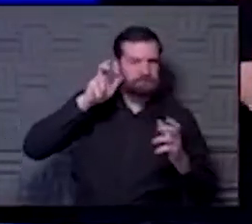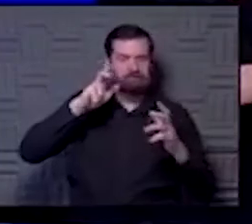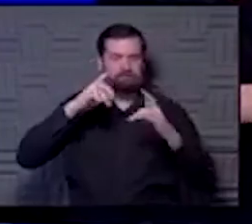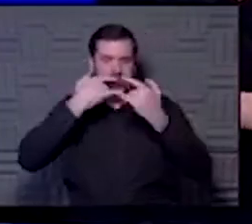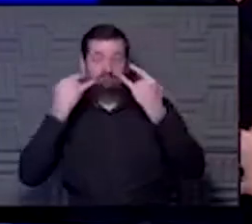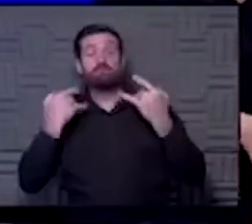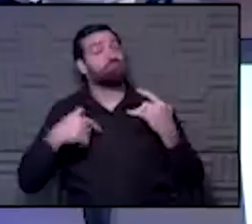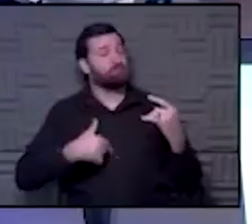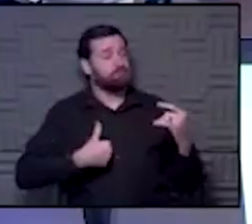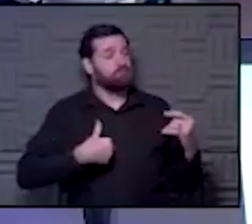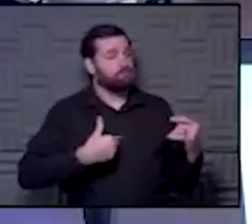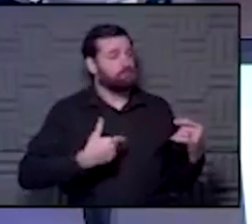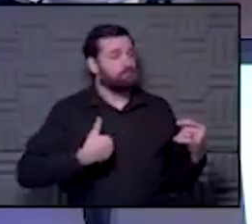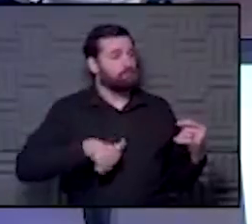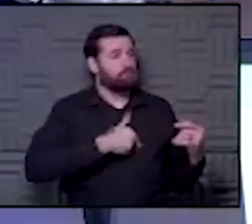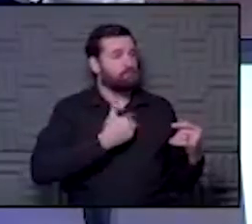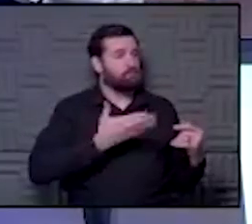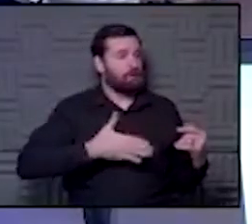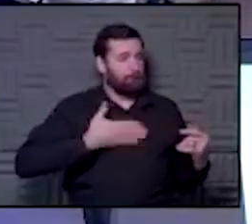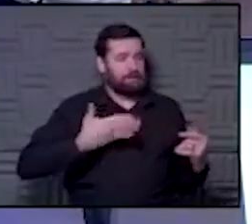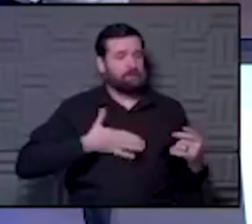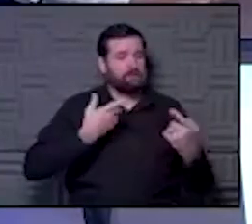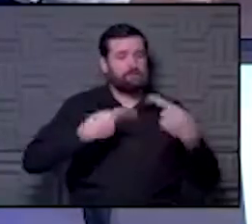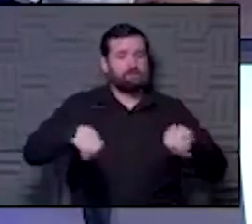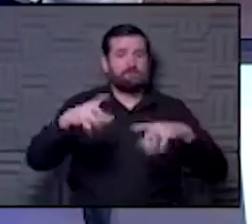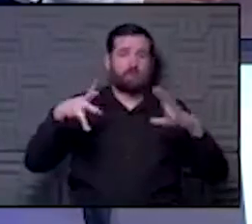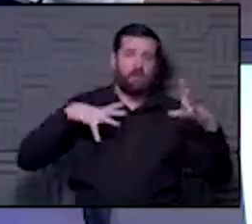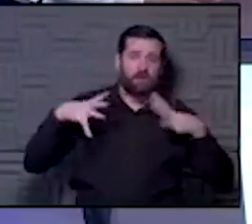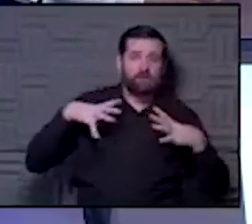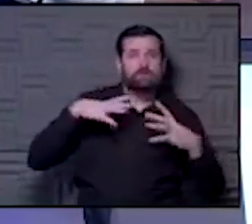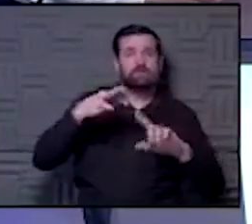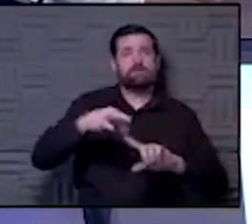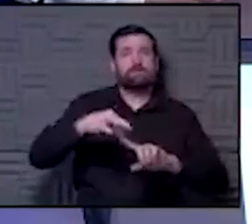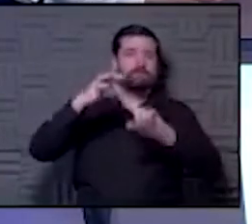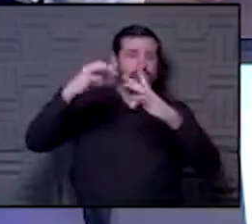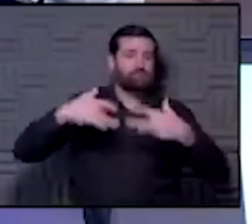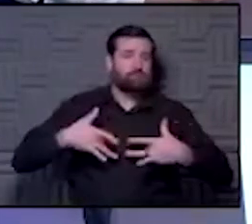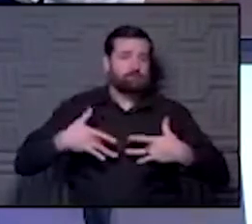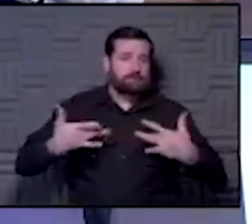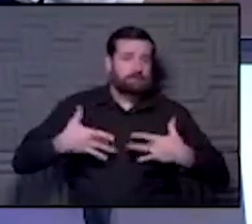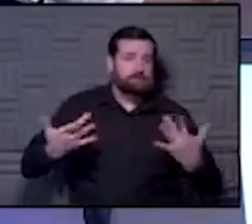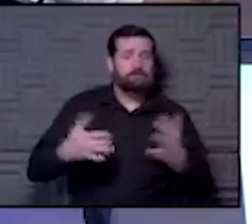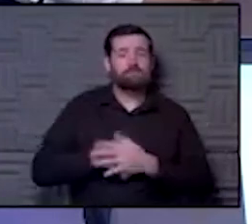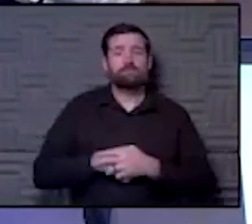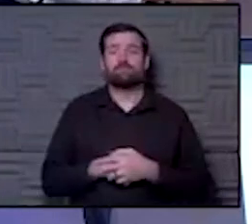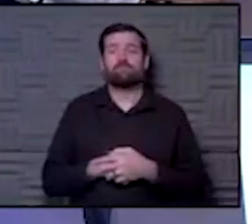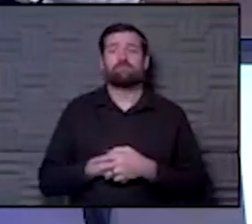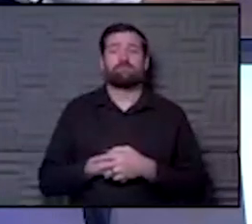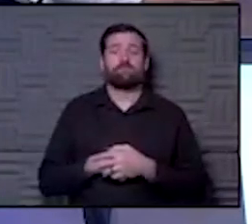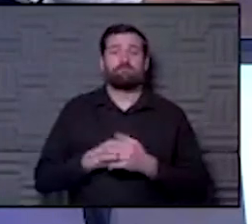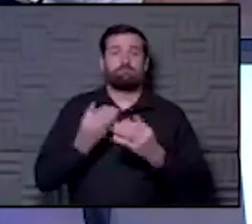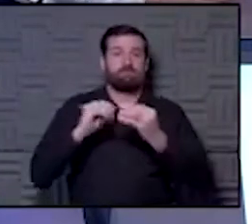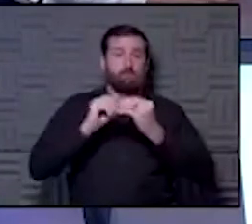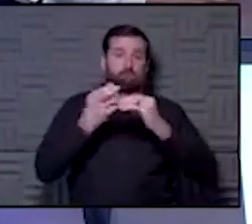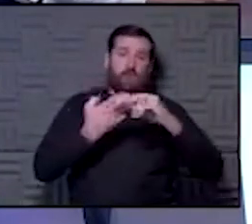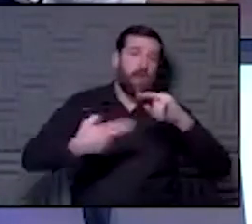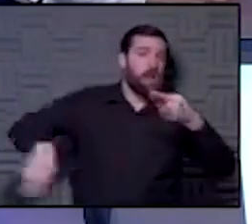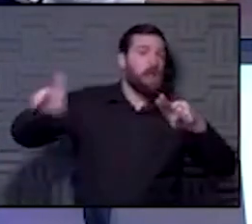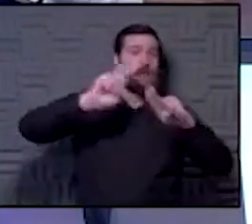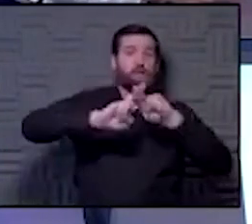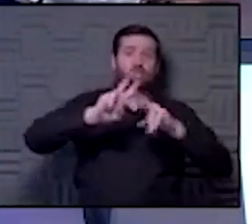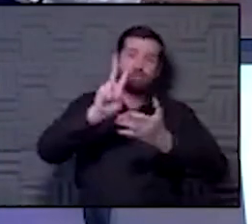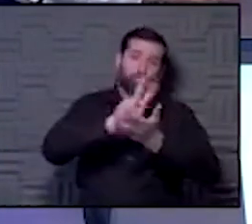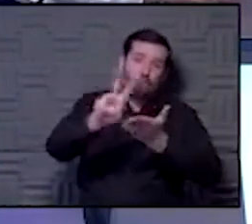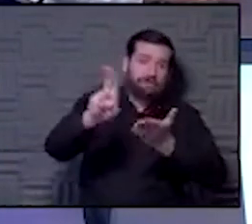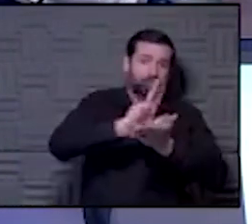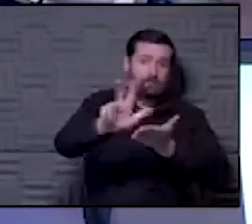certainly happy. You know, we understand that in holiday or special occasions that the surges aren't two weeks later or three weeks later.